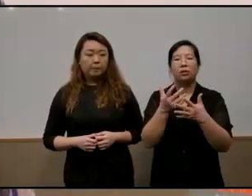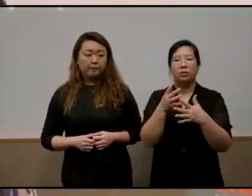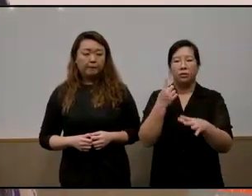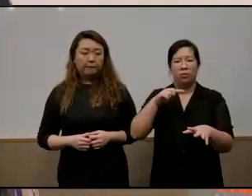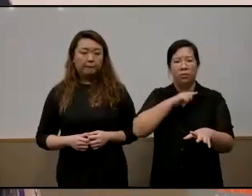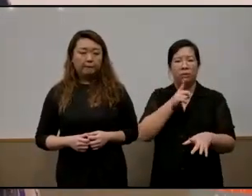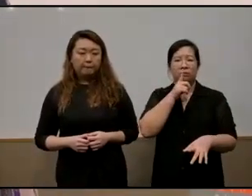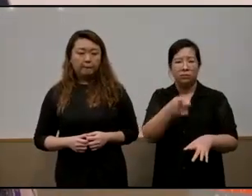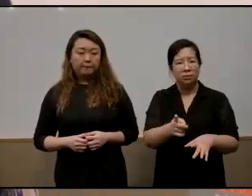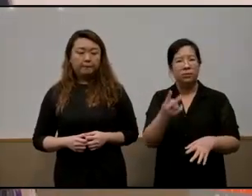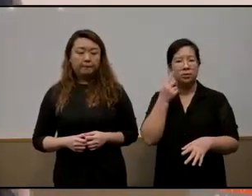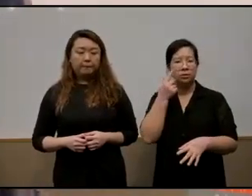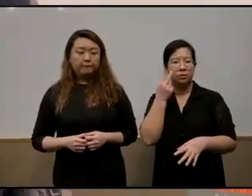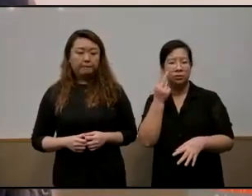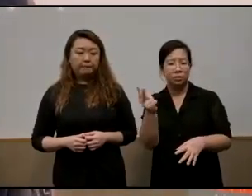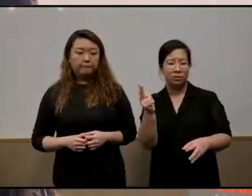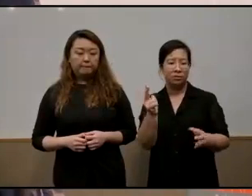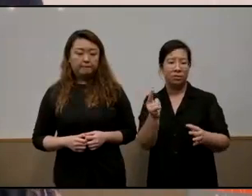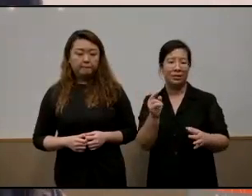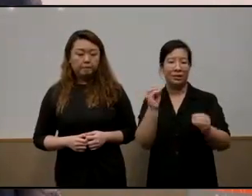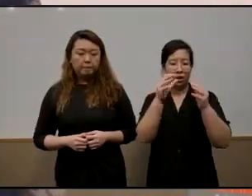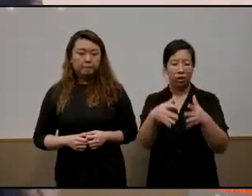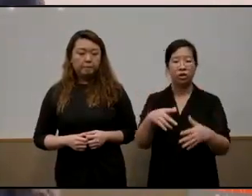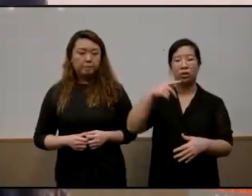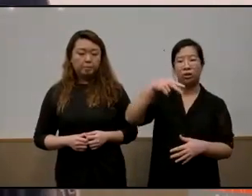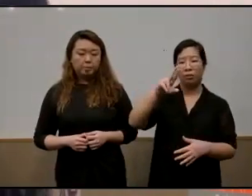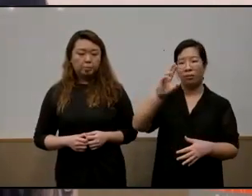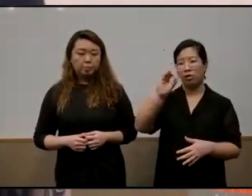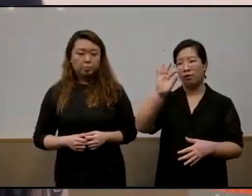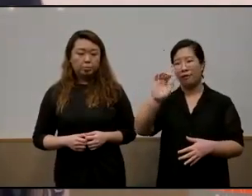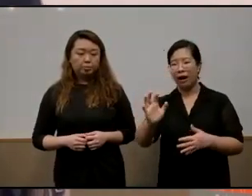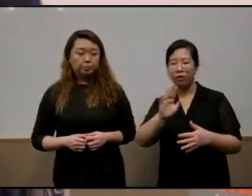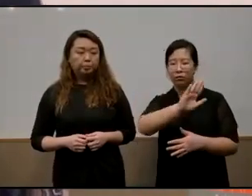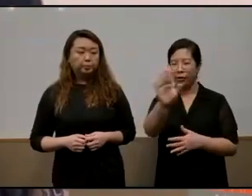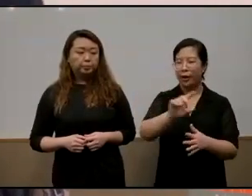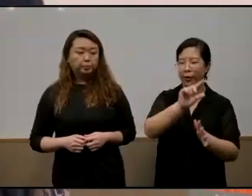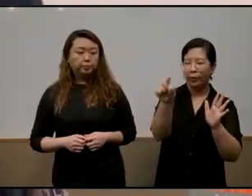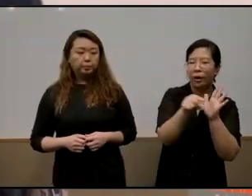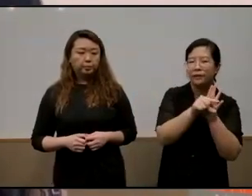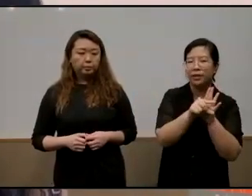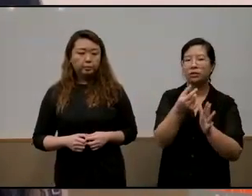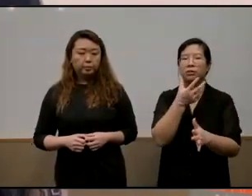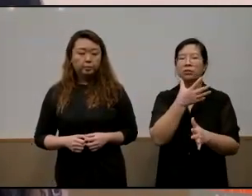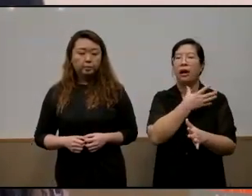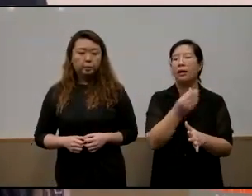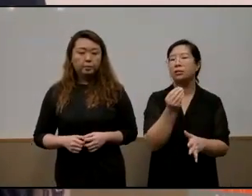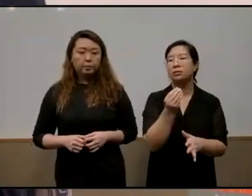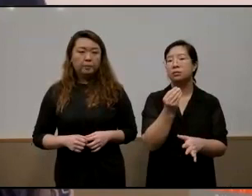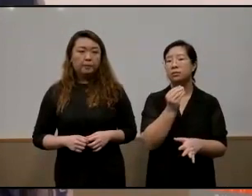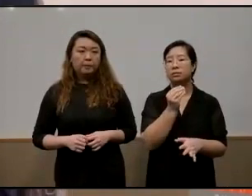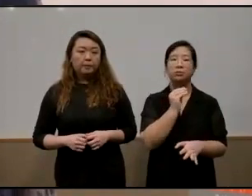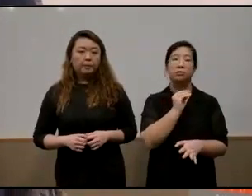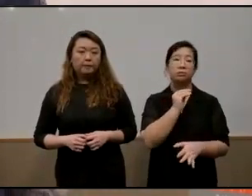realistically look at the profile of the teachers the qualification as well as um uh the